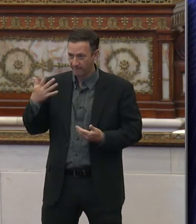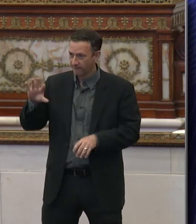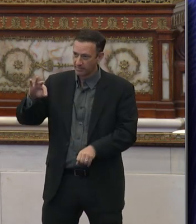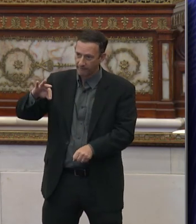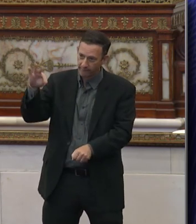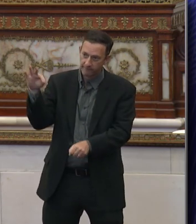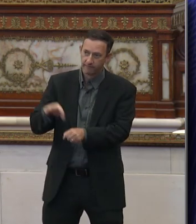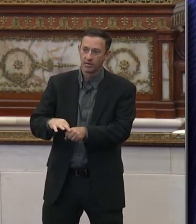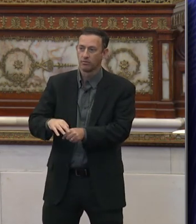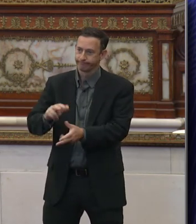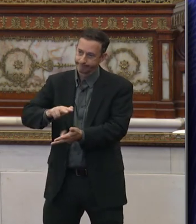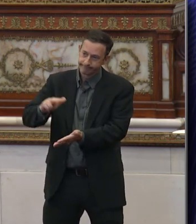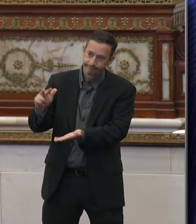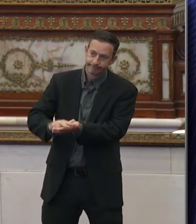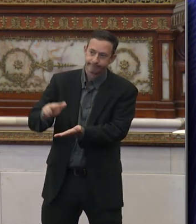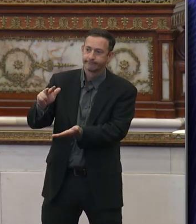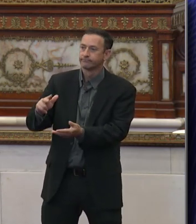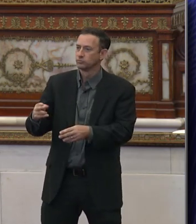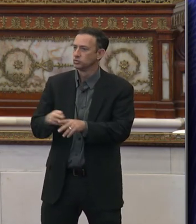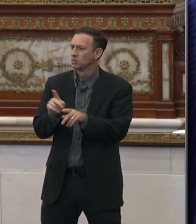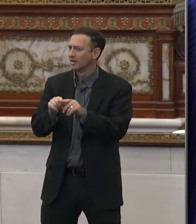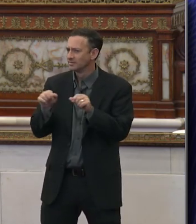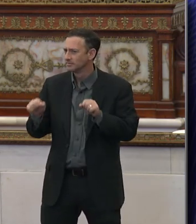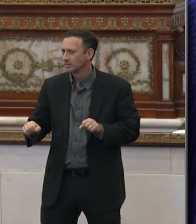as quickly as possible?